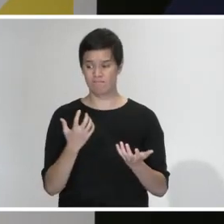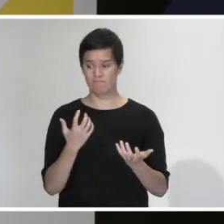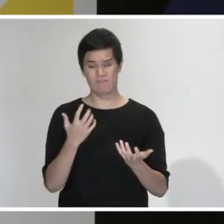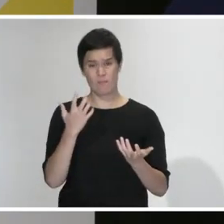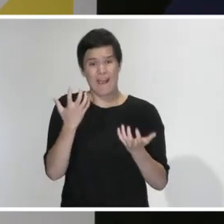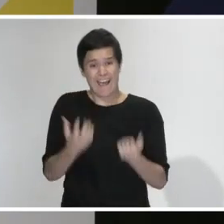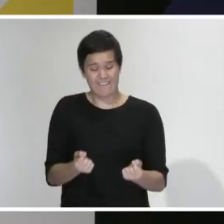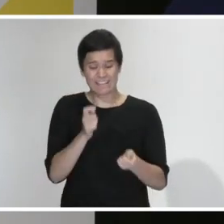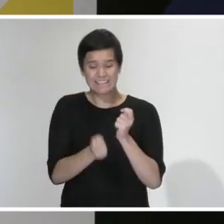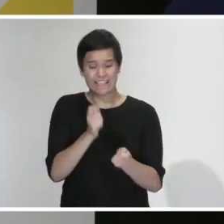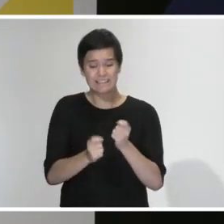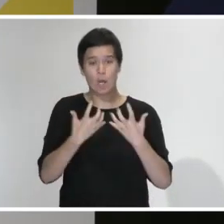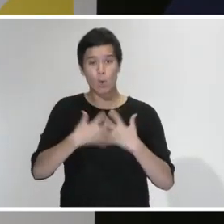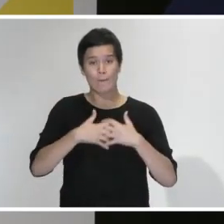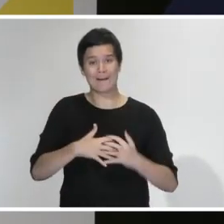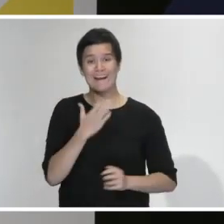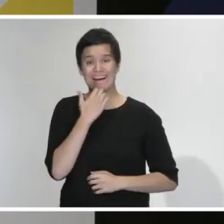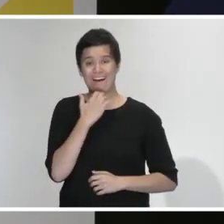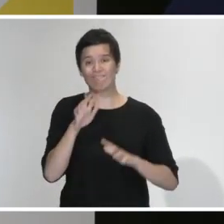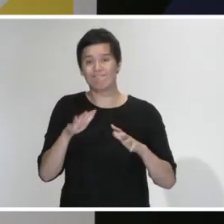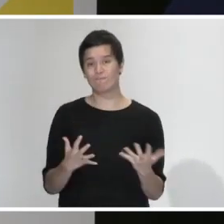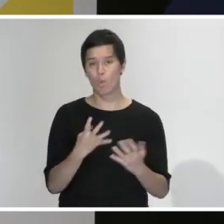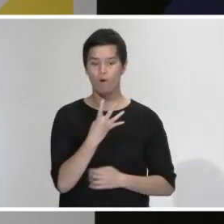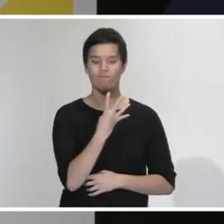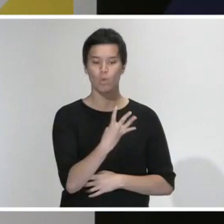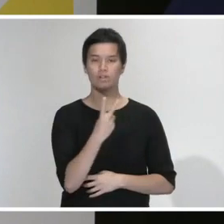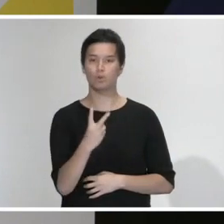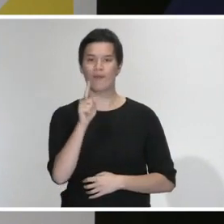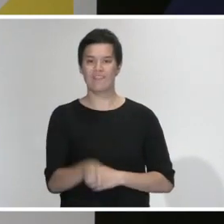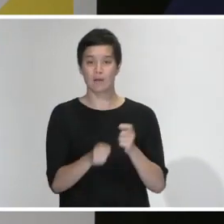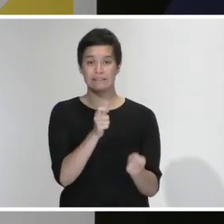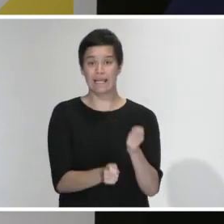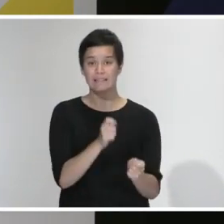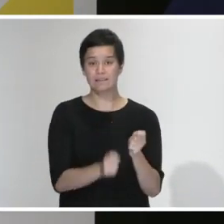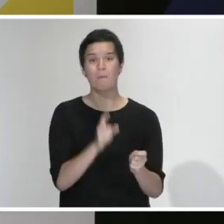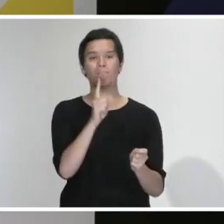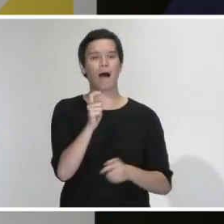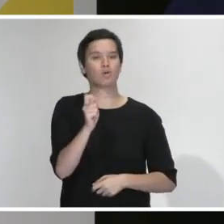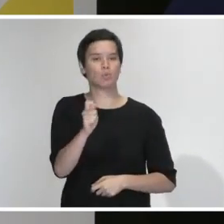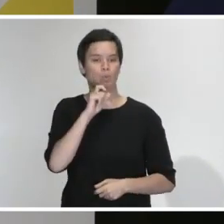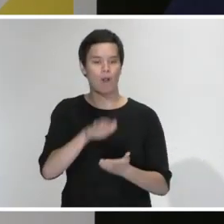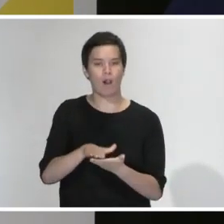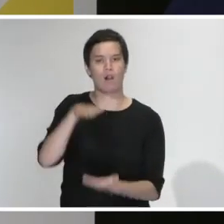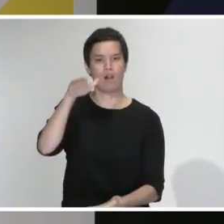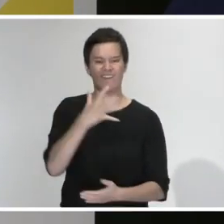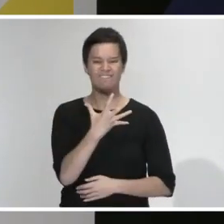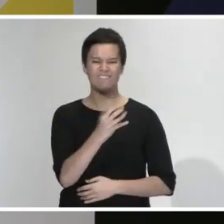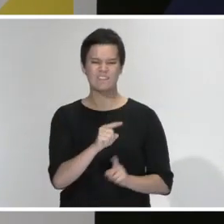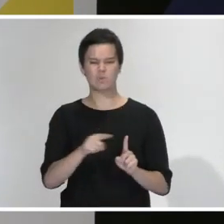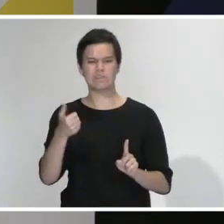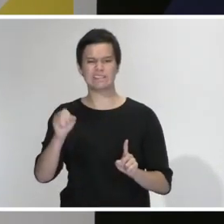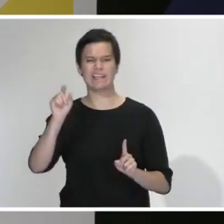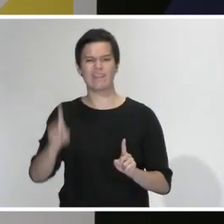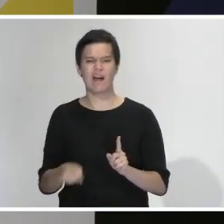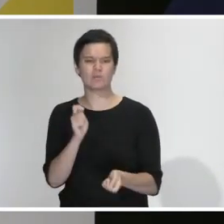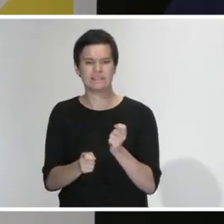tests and that will be up to between 50 and 60,000 even with ongoing testing by the end of this week. We have 50